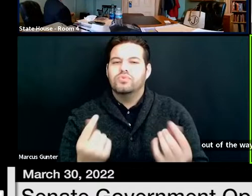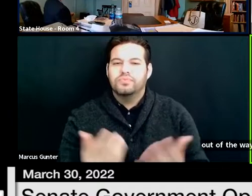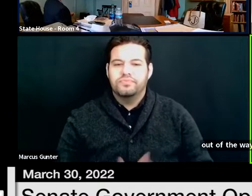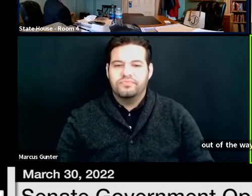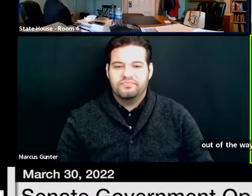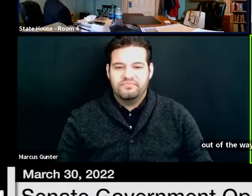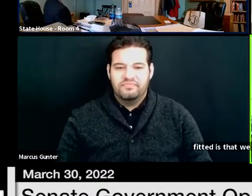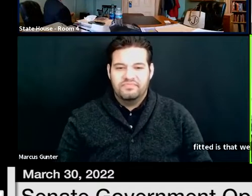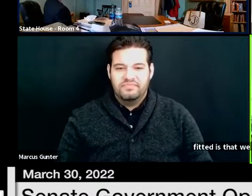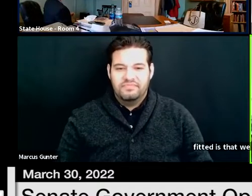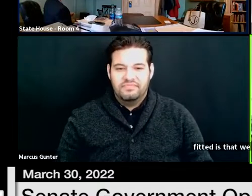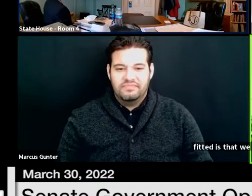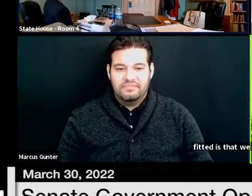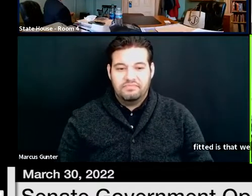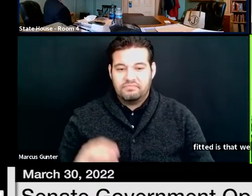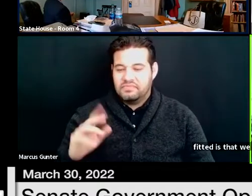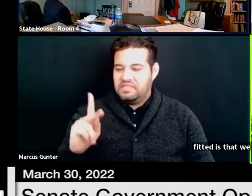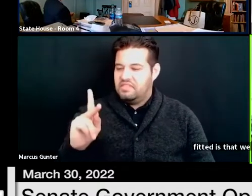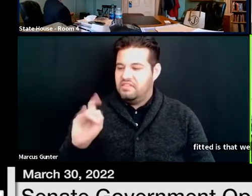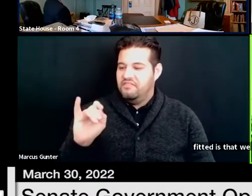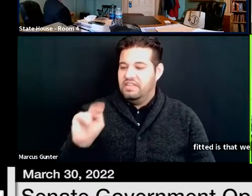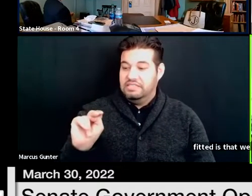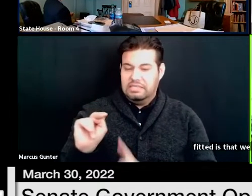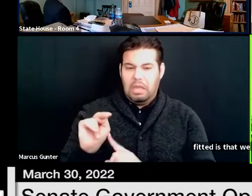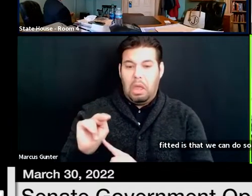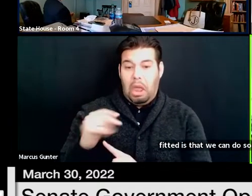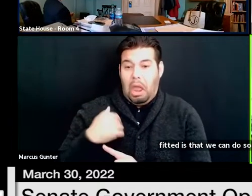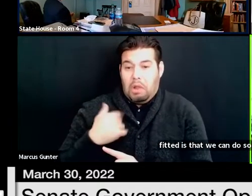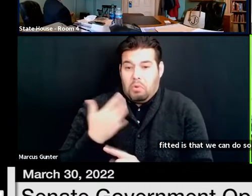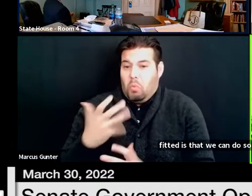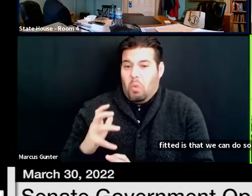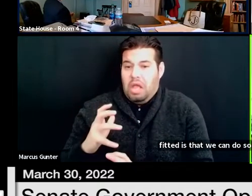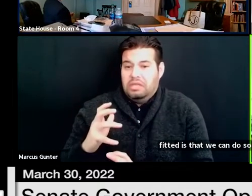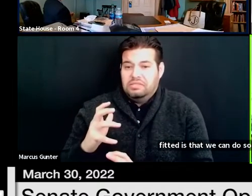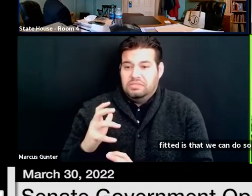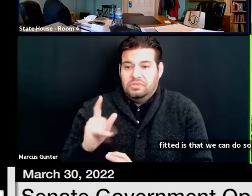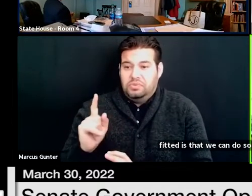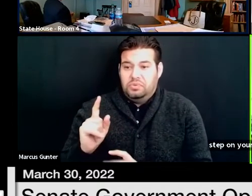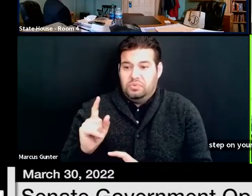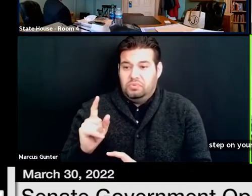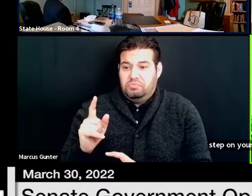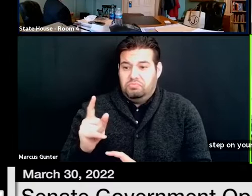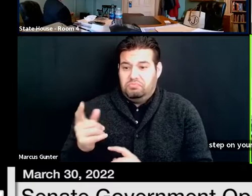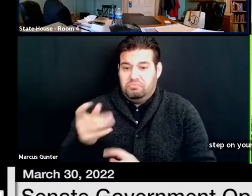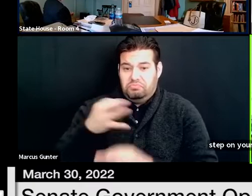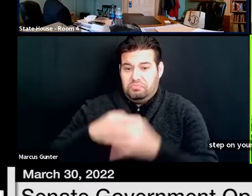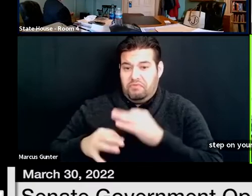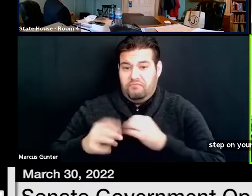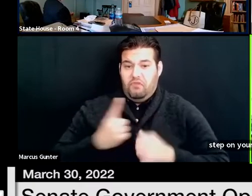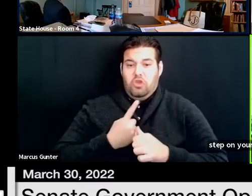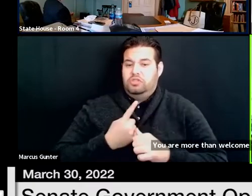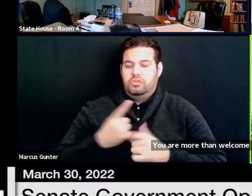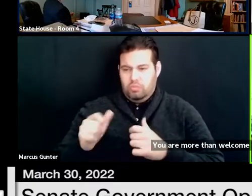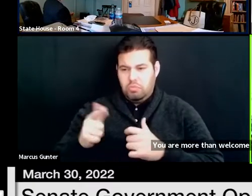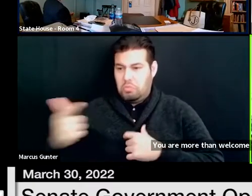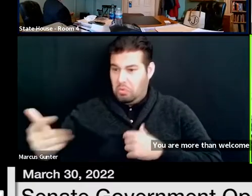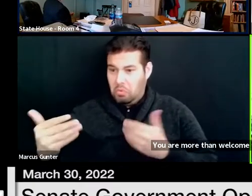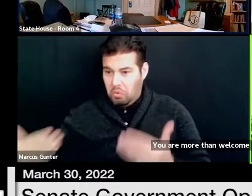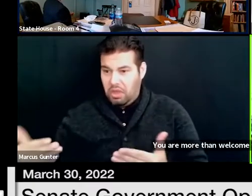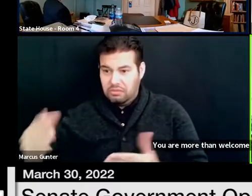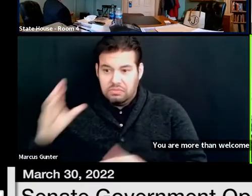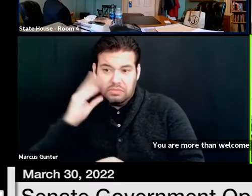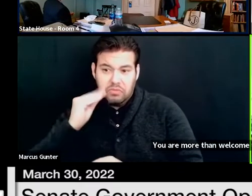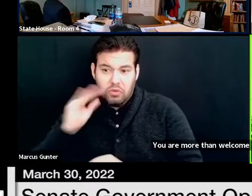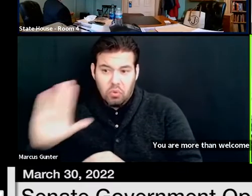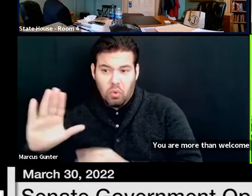So, I certainly don't want to step on your toes, Mike. You are more than welcome to jump in first, if you want to talk about the experience from your side of things, and I